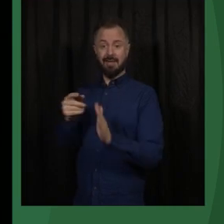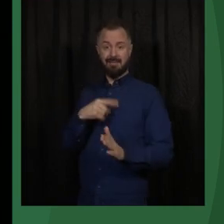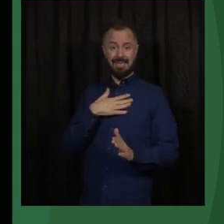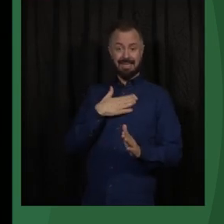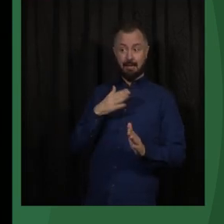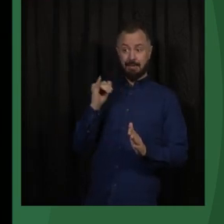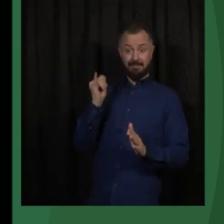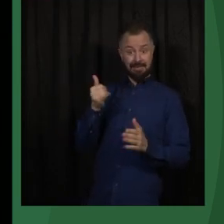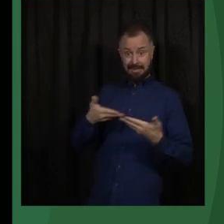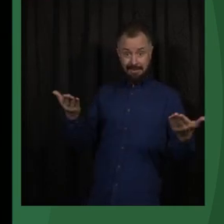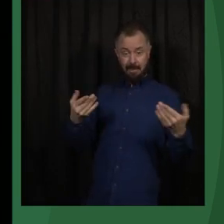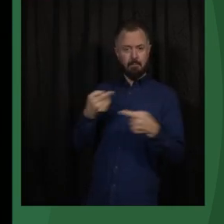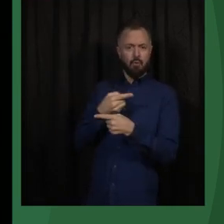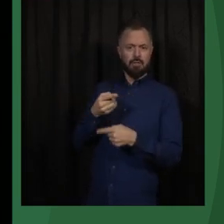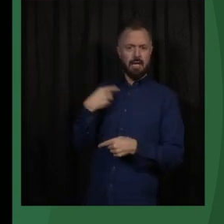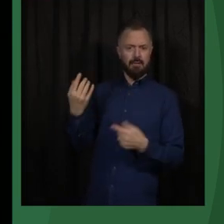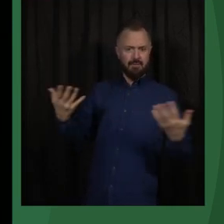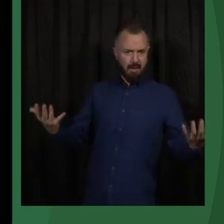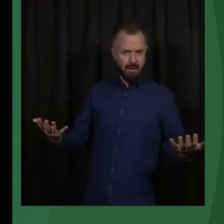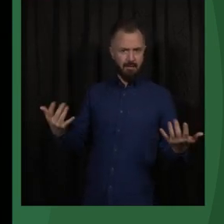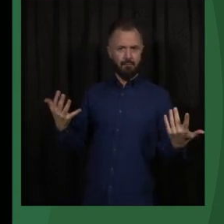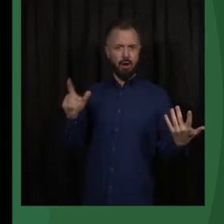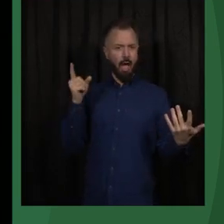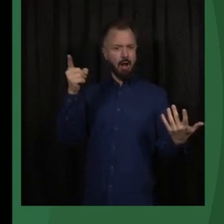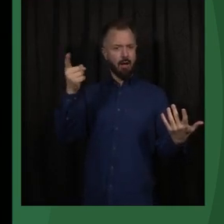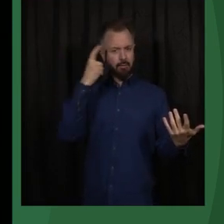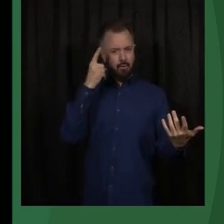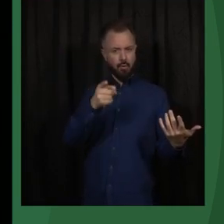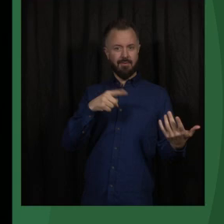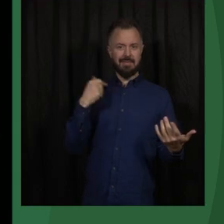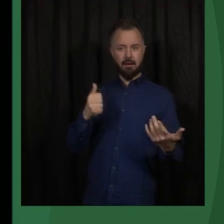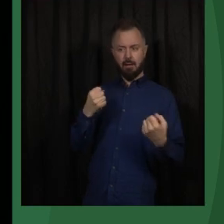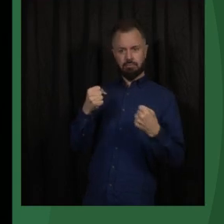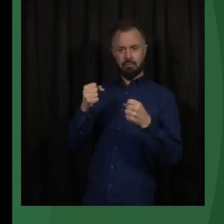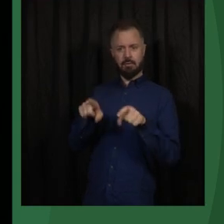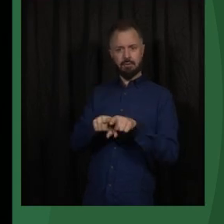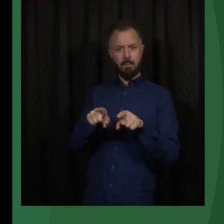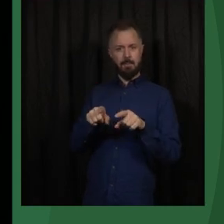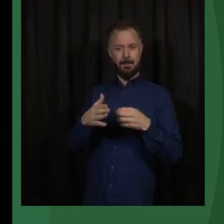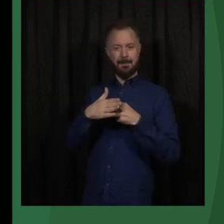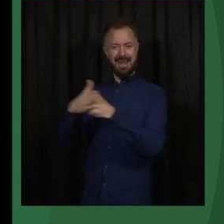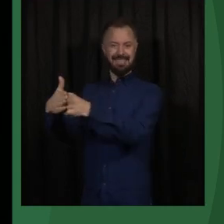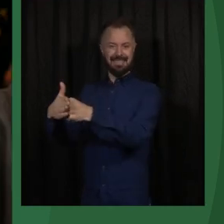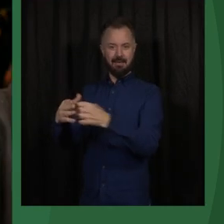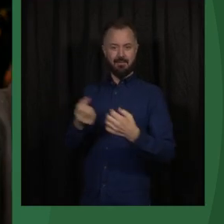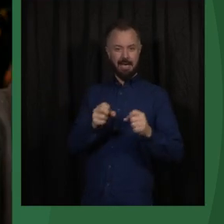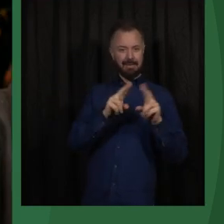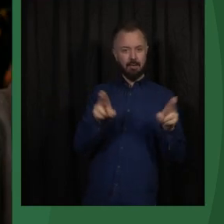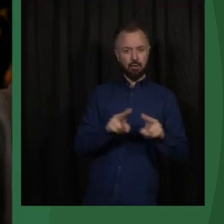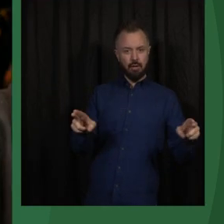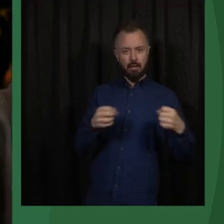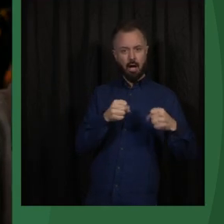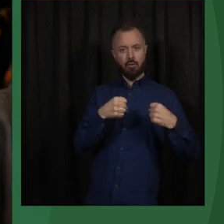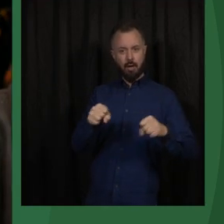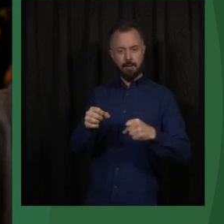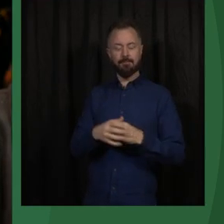they don't. How far do you think we should go in this pressure by international action actors? So I think it's